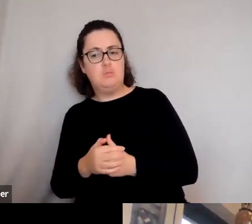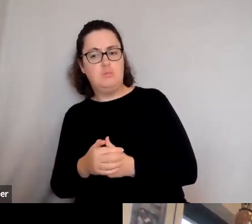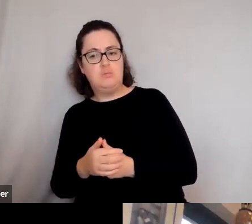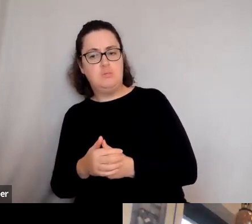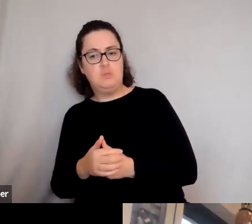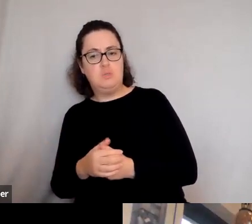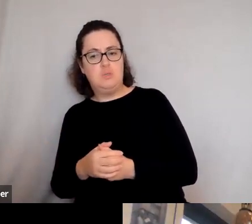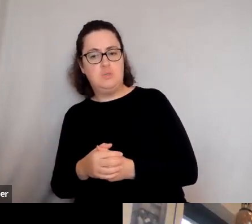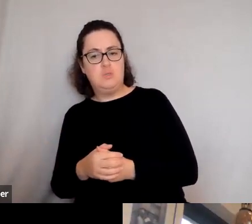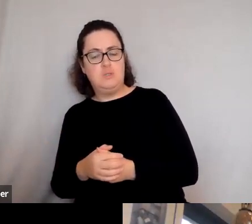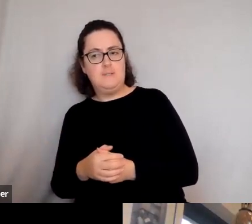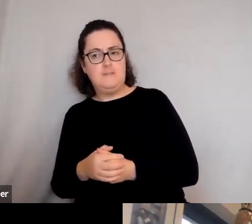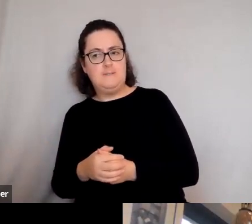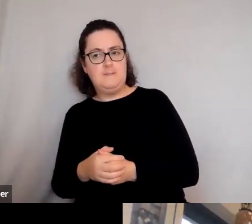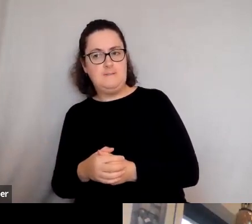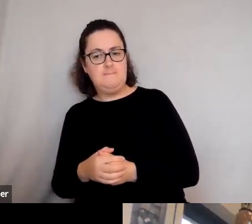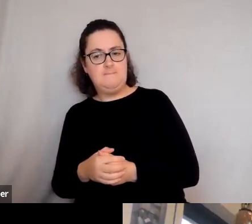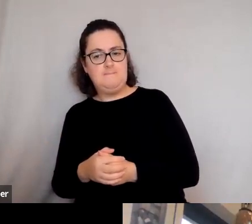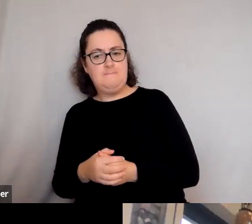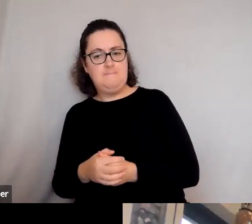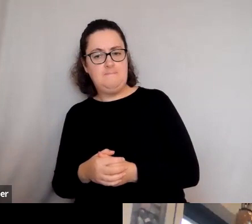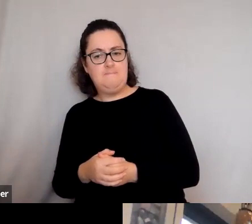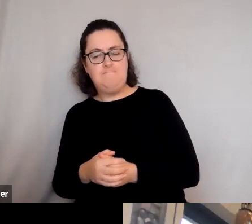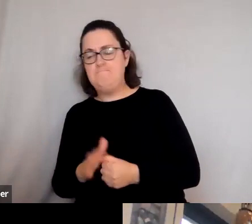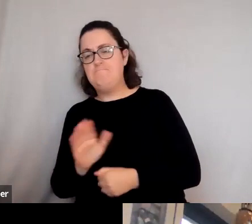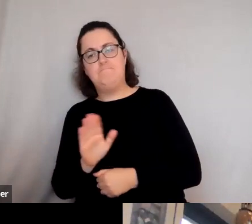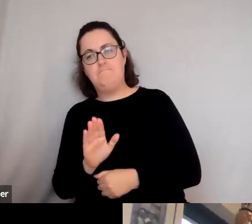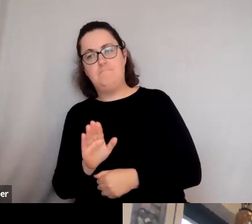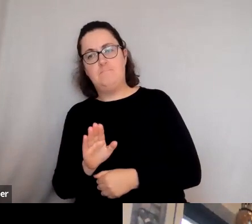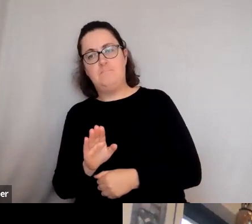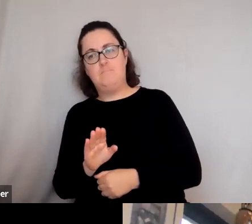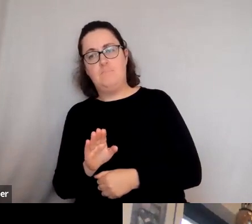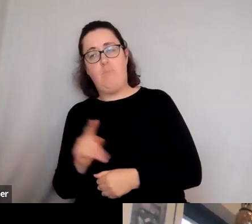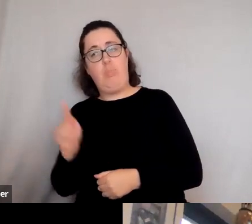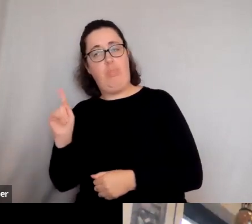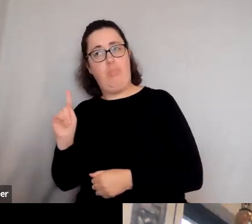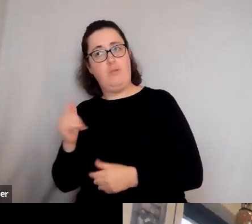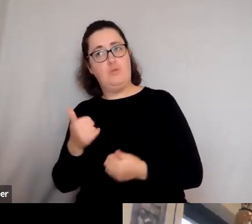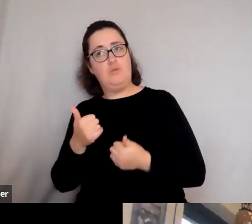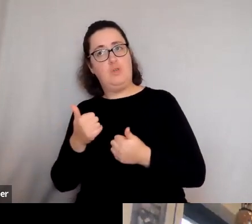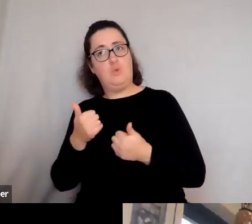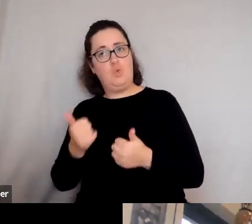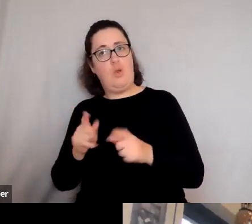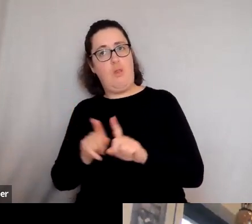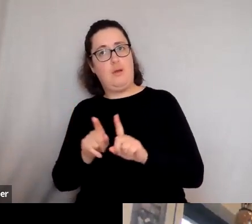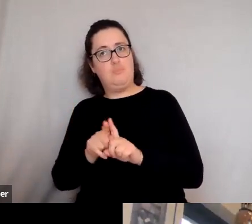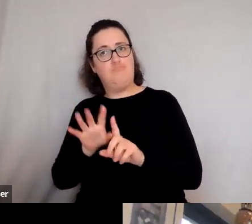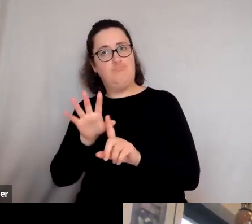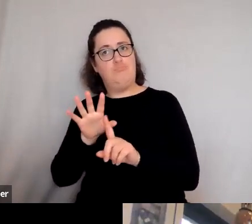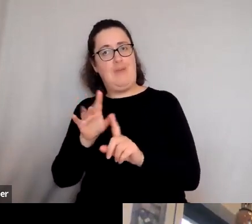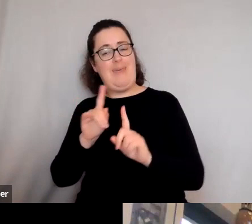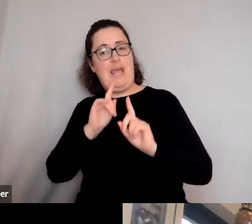that it's a very good case, um, and instructive for us, um, you know, we, we tend